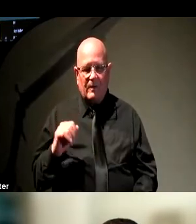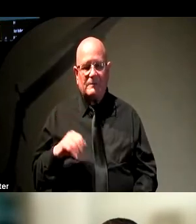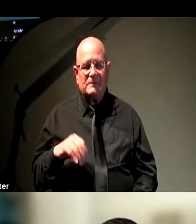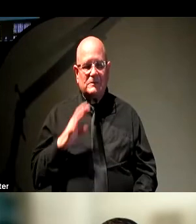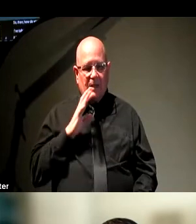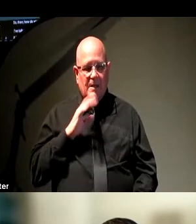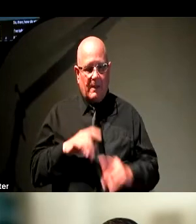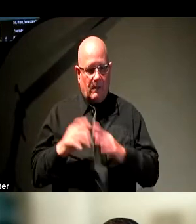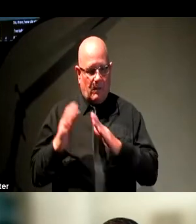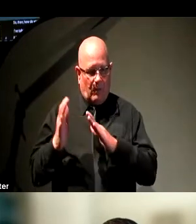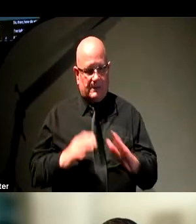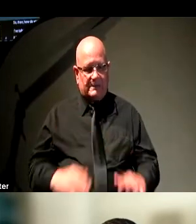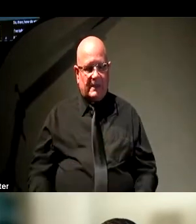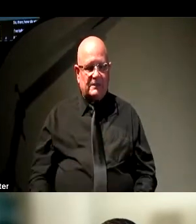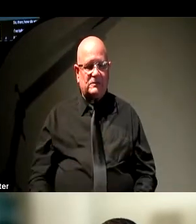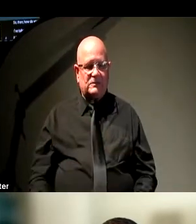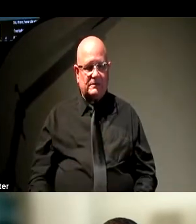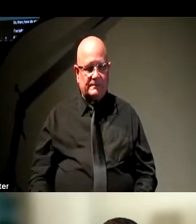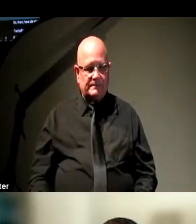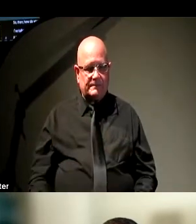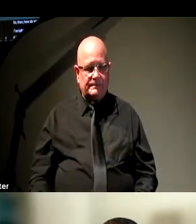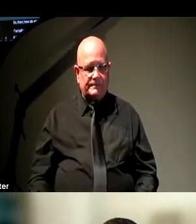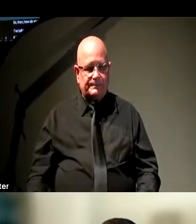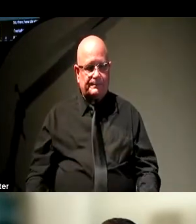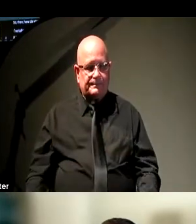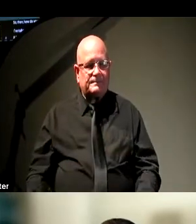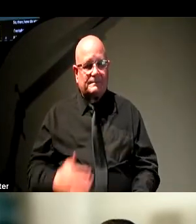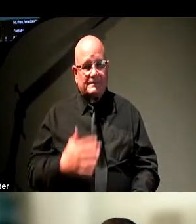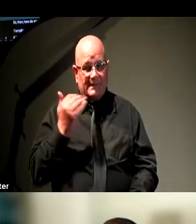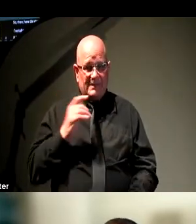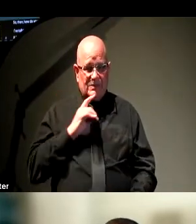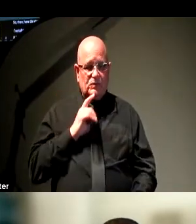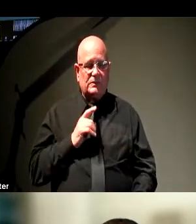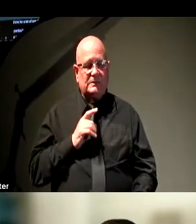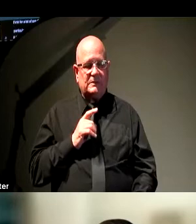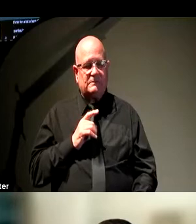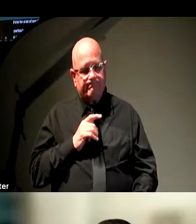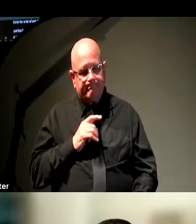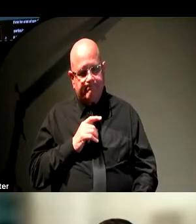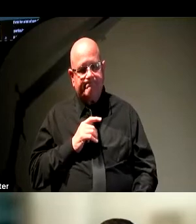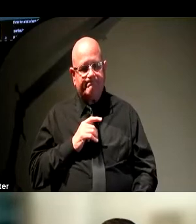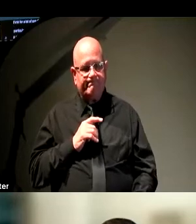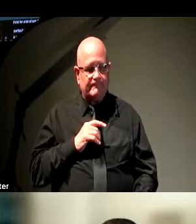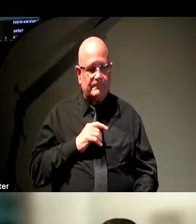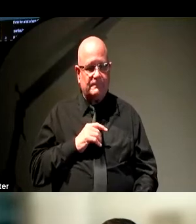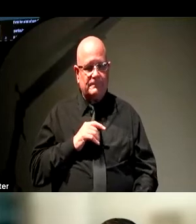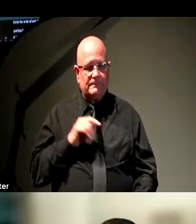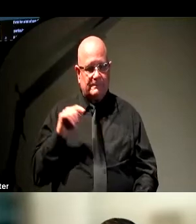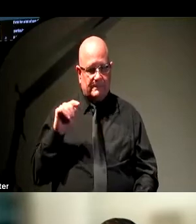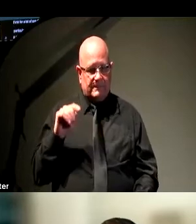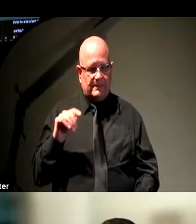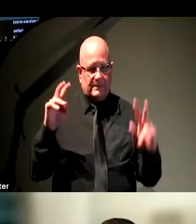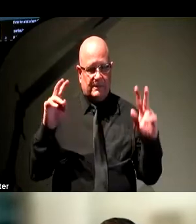particular, this can become daunting really quickly. Because if you really sit down or stand up, as you may choose, and you